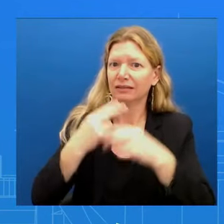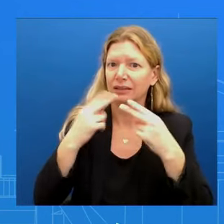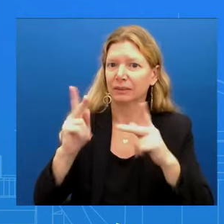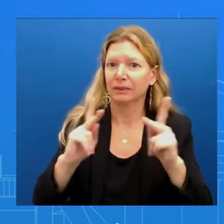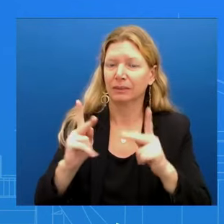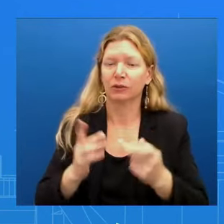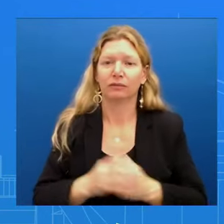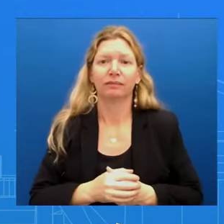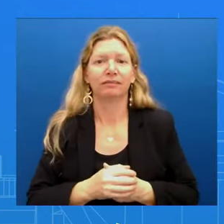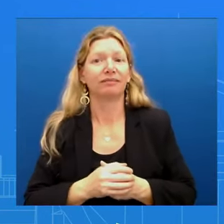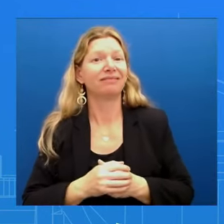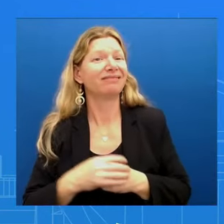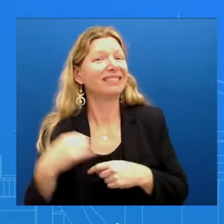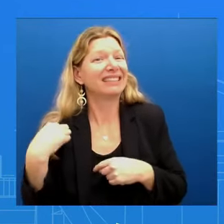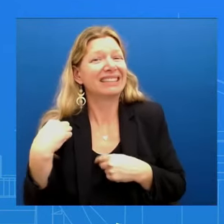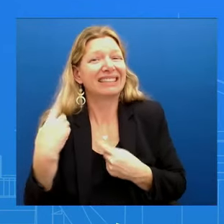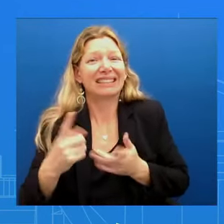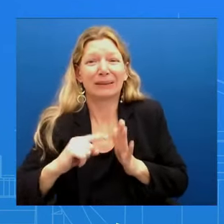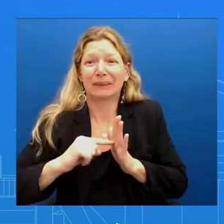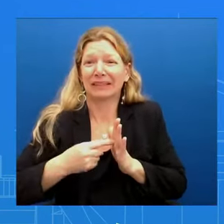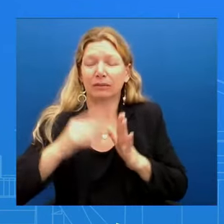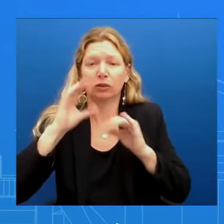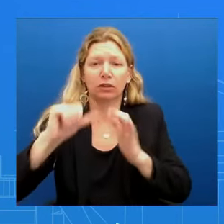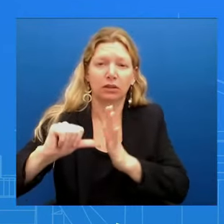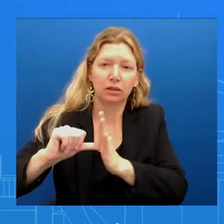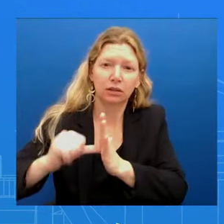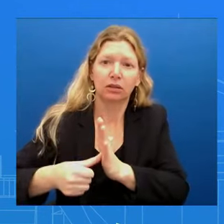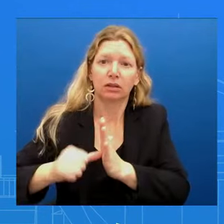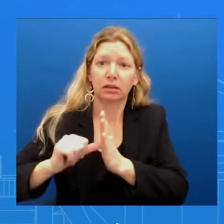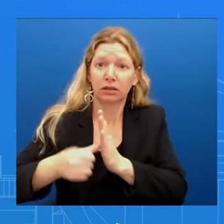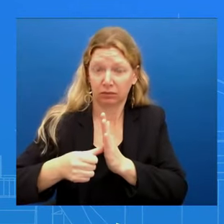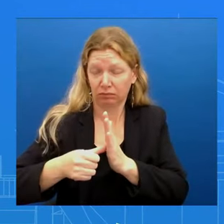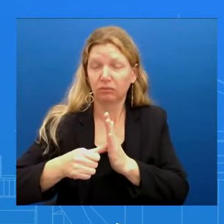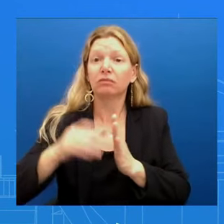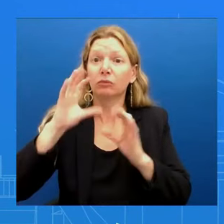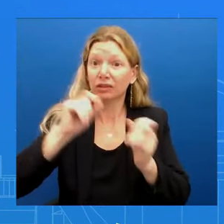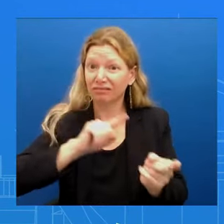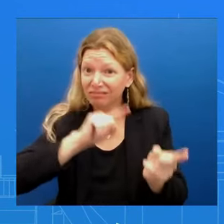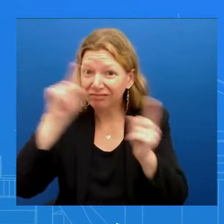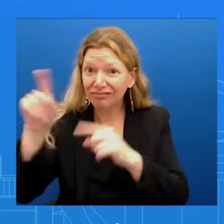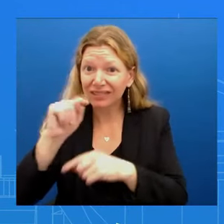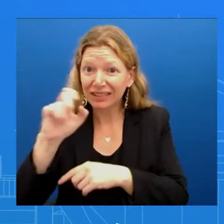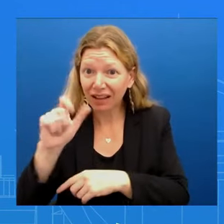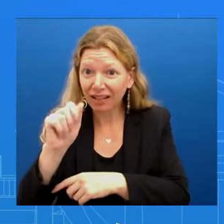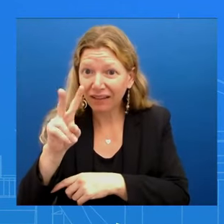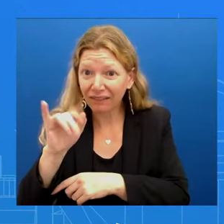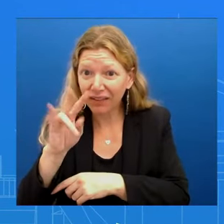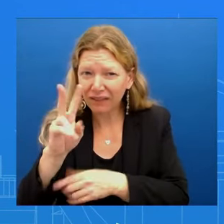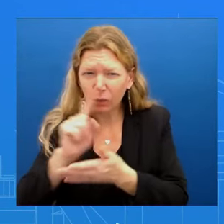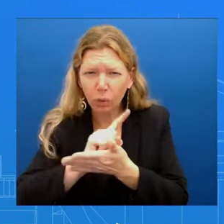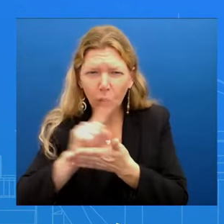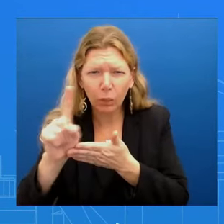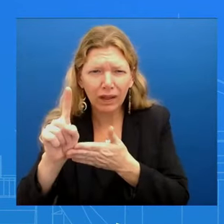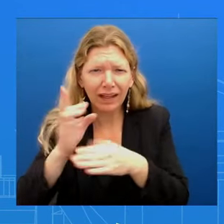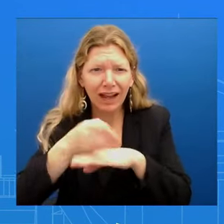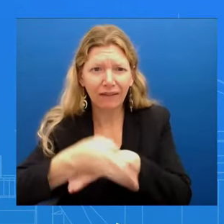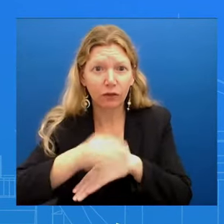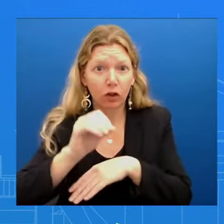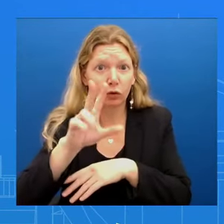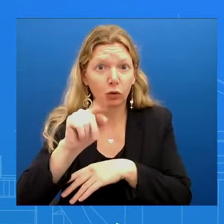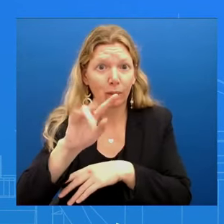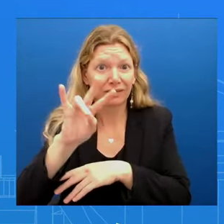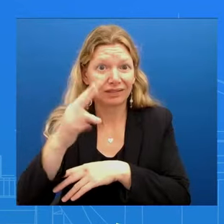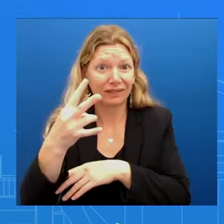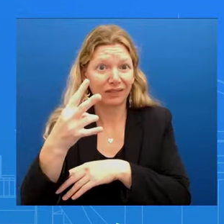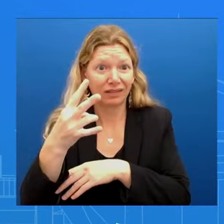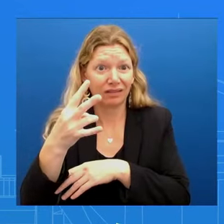President went to Tel Aviv on the 17th of October Just a week or so after the attacks How important it is that Israel knows it's going to have our support And